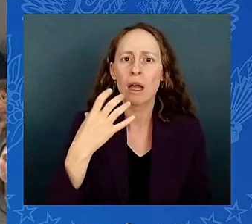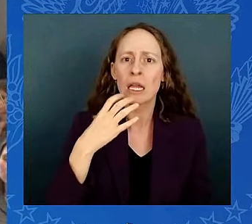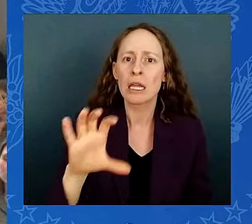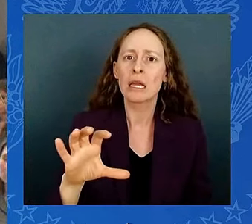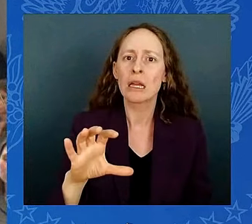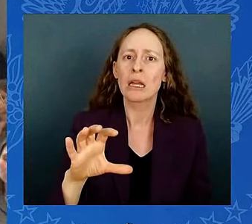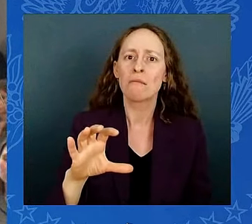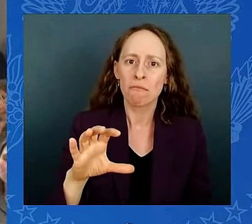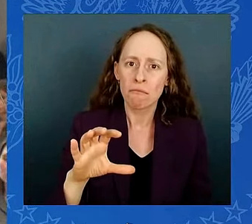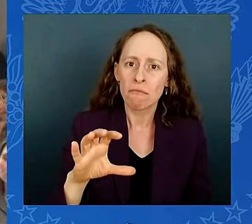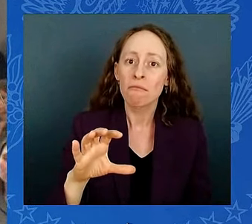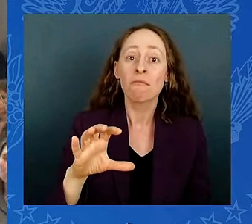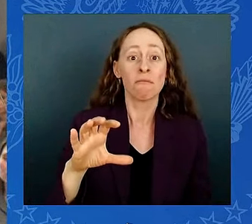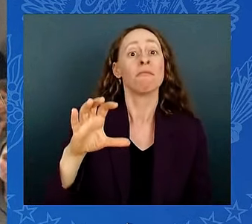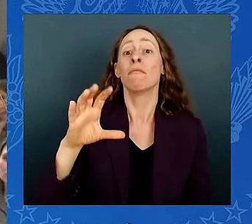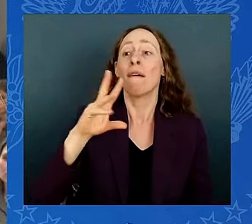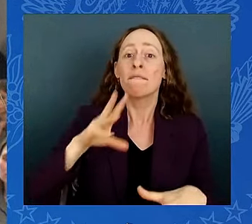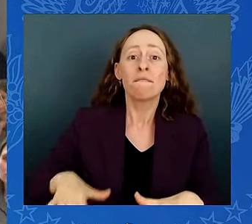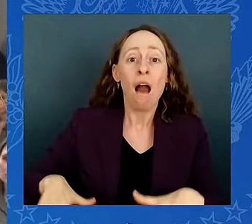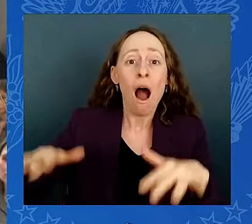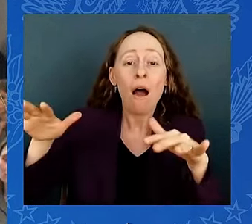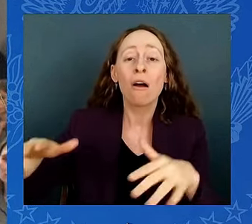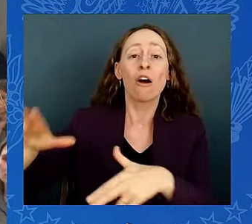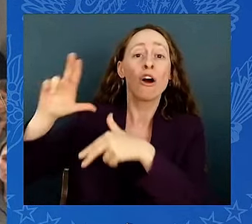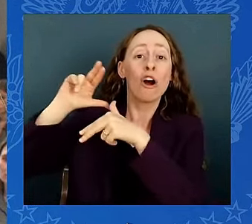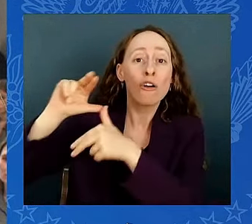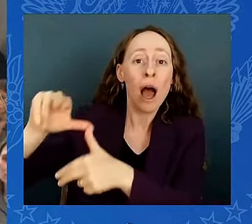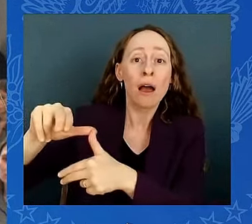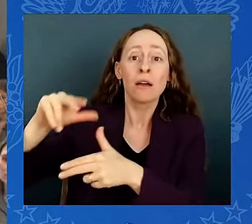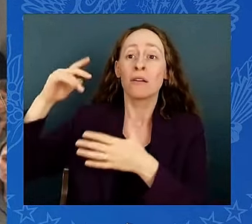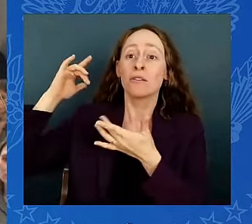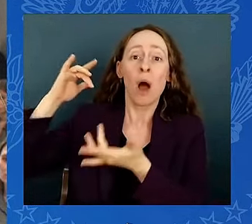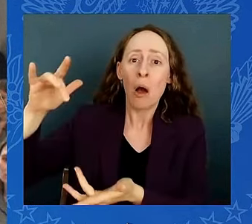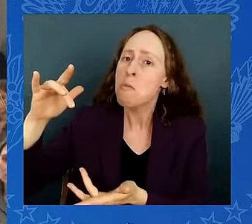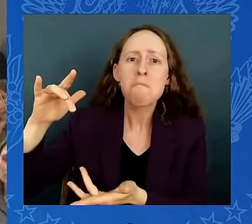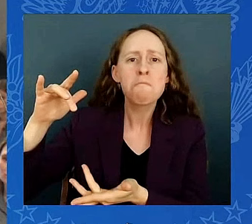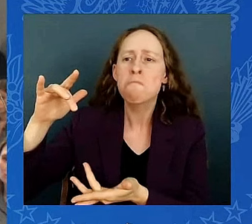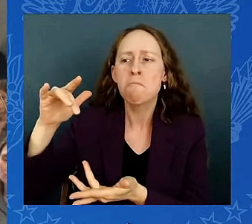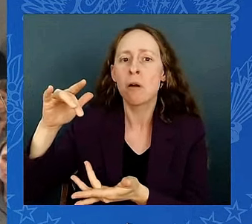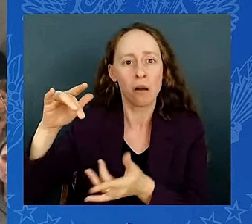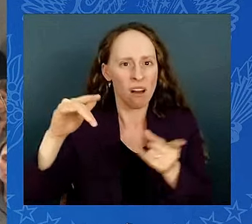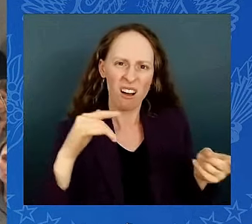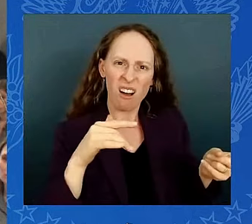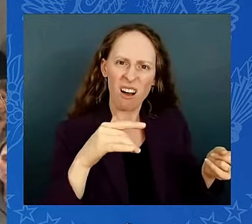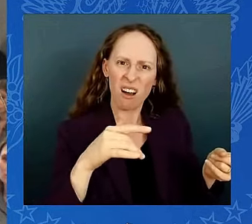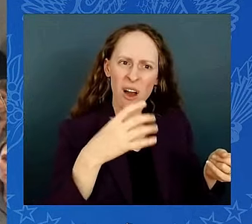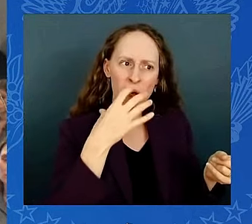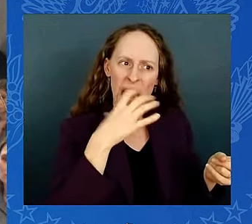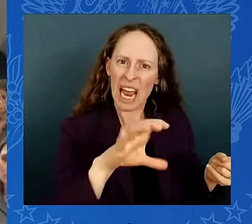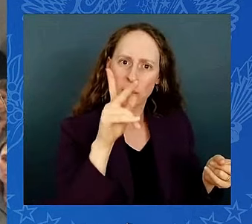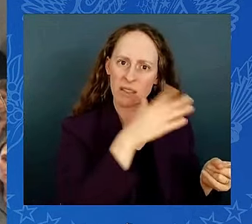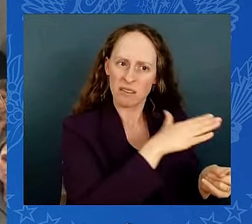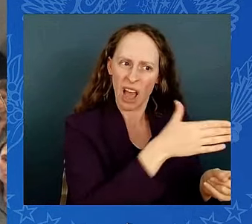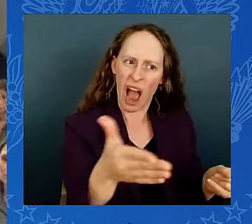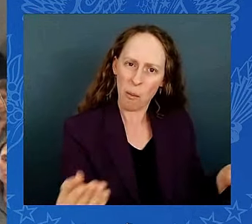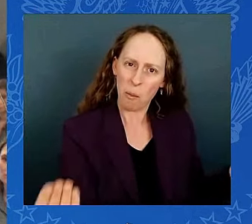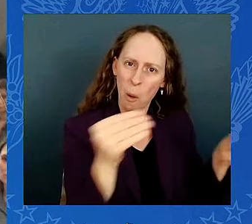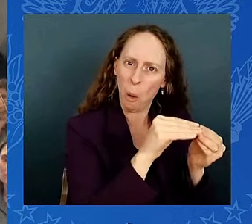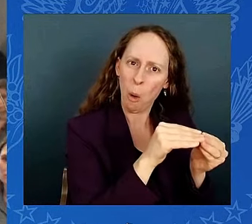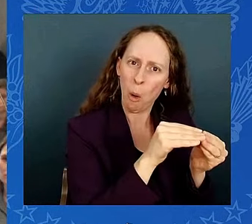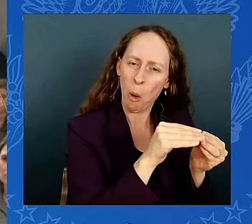combined. Again, say that again, combined, more people die from heat than those three other major